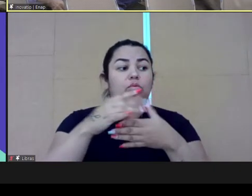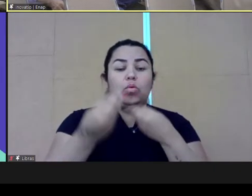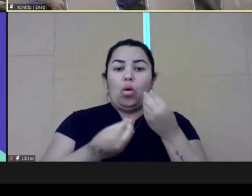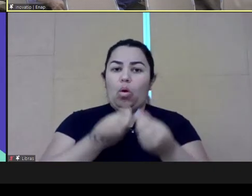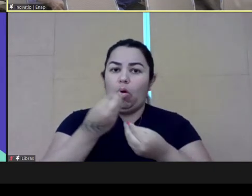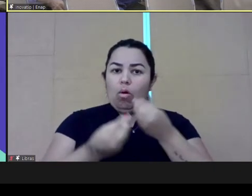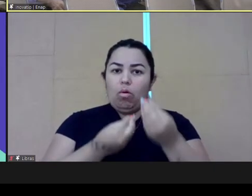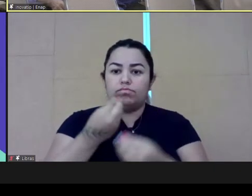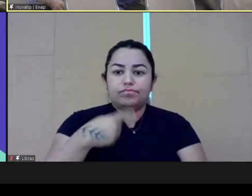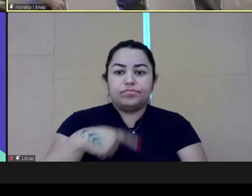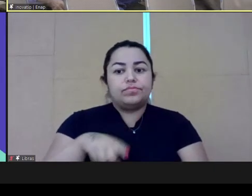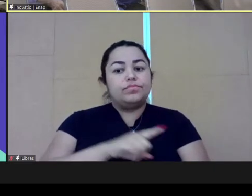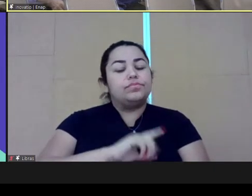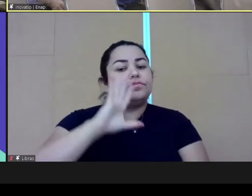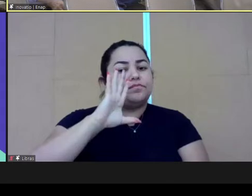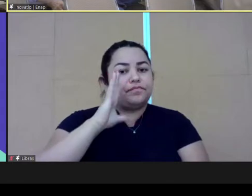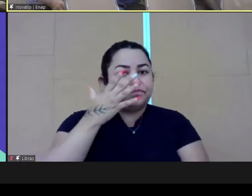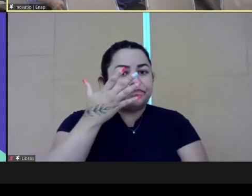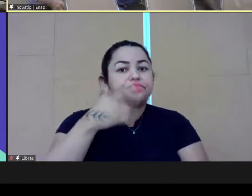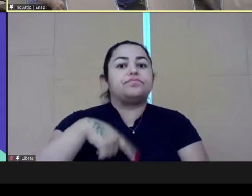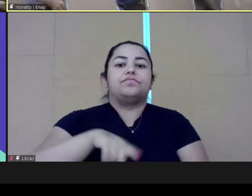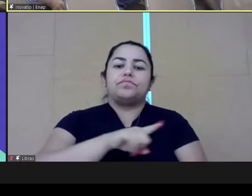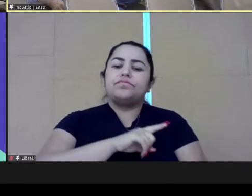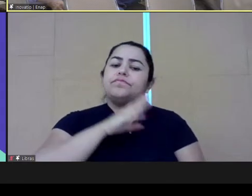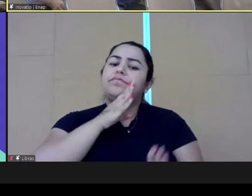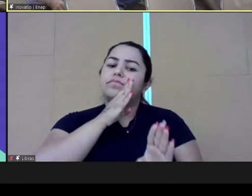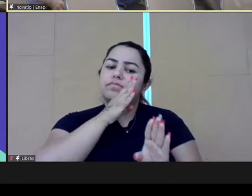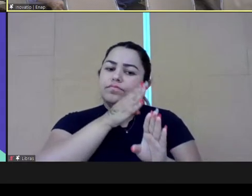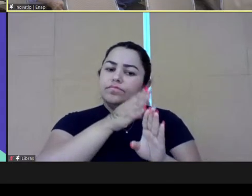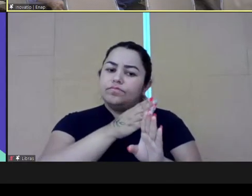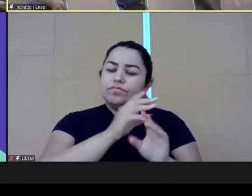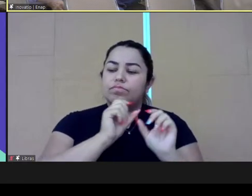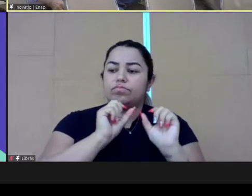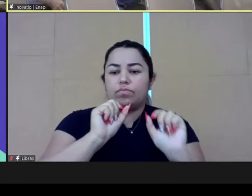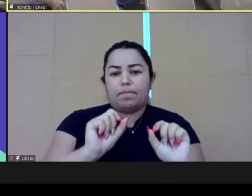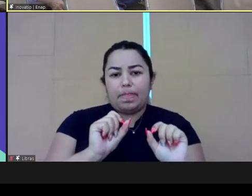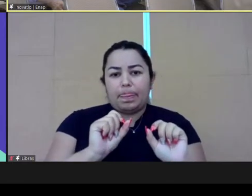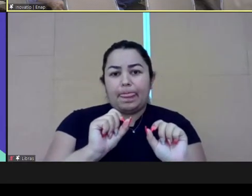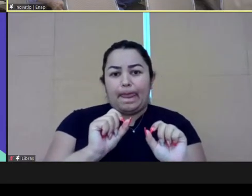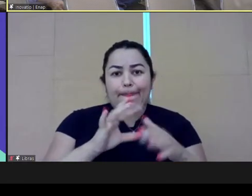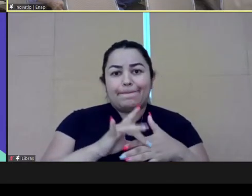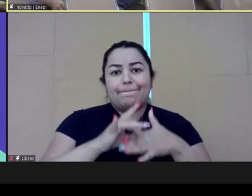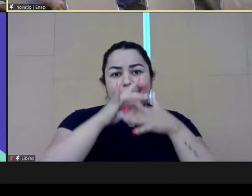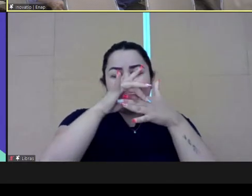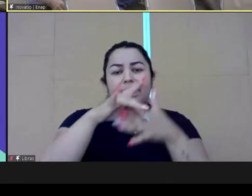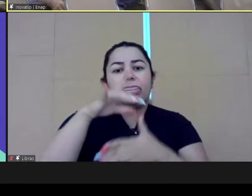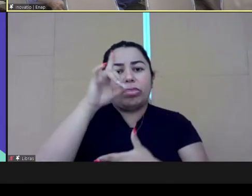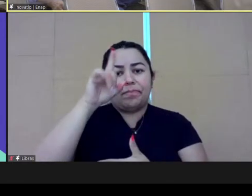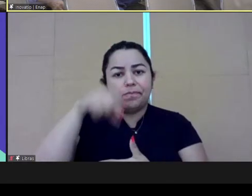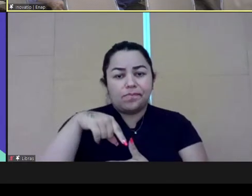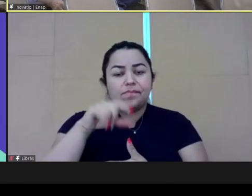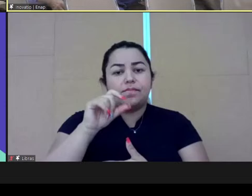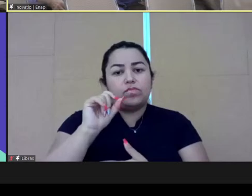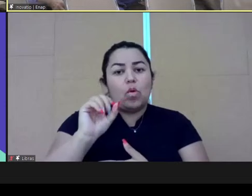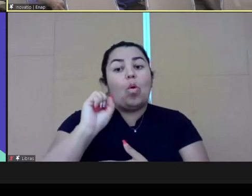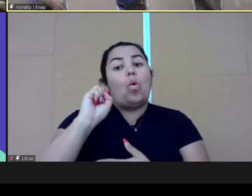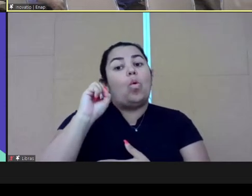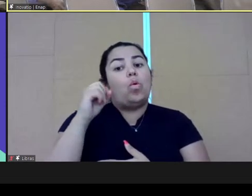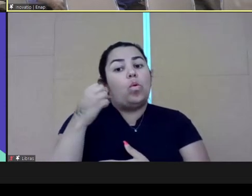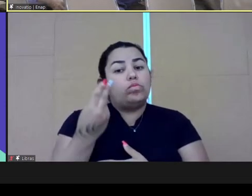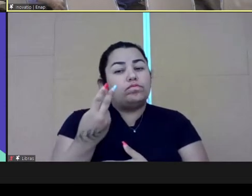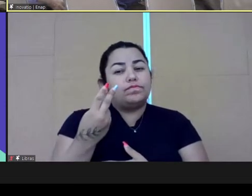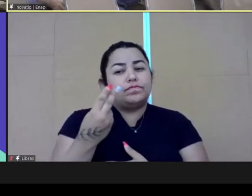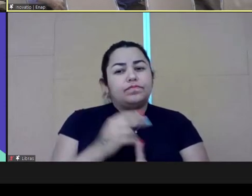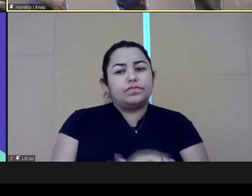How to take this into another level? How could we solve this about leadership? Do we focus on the fixed